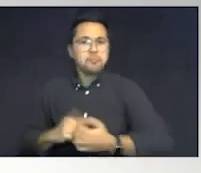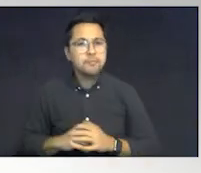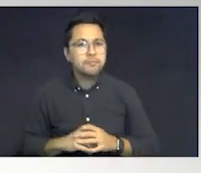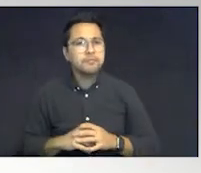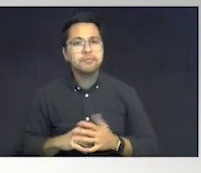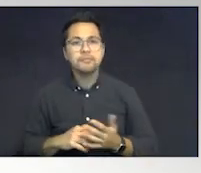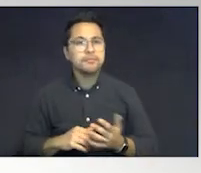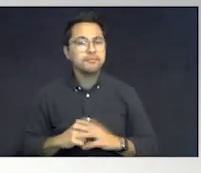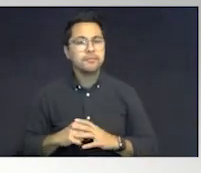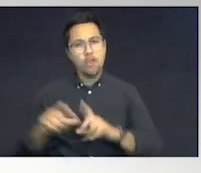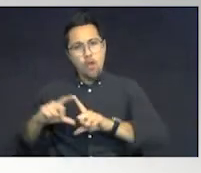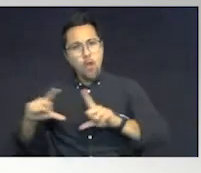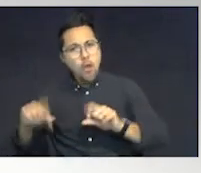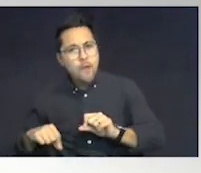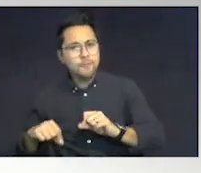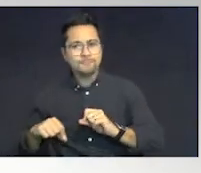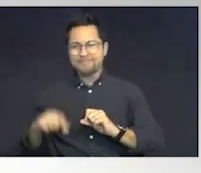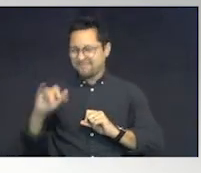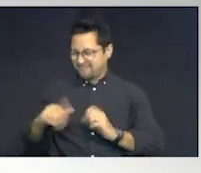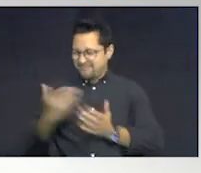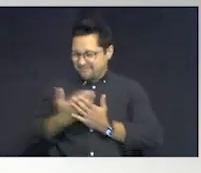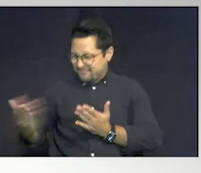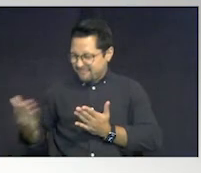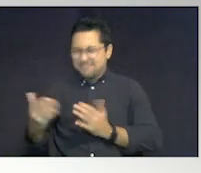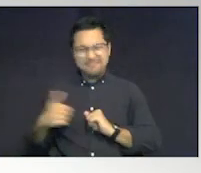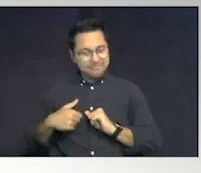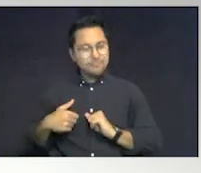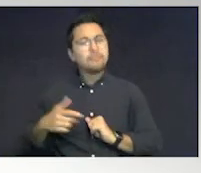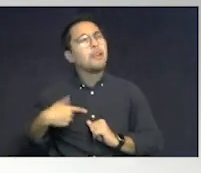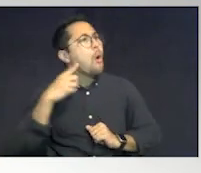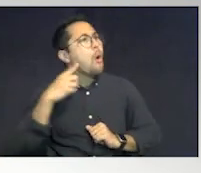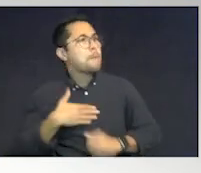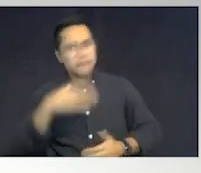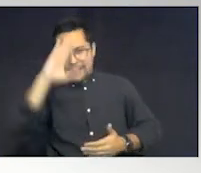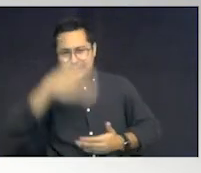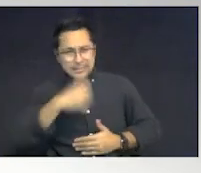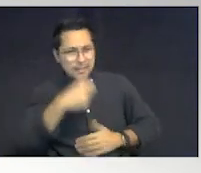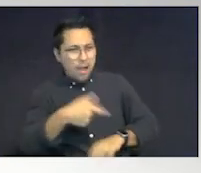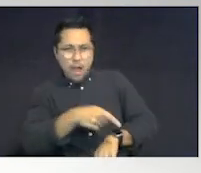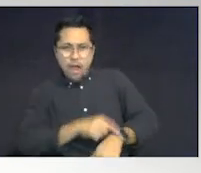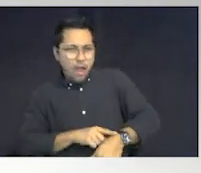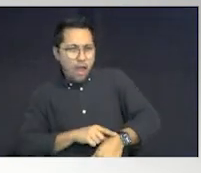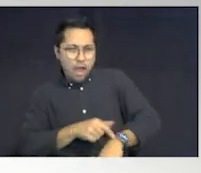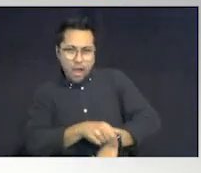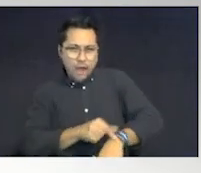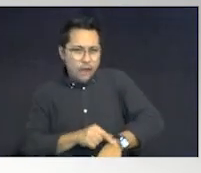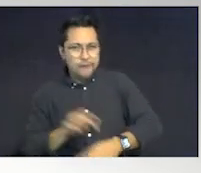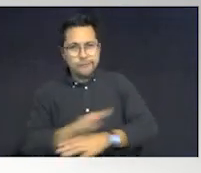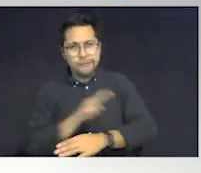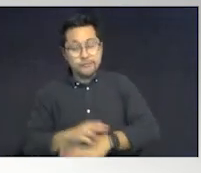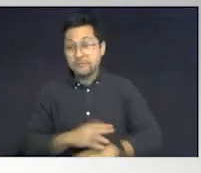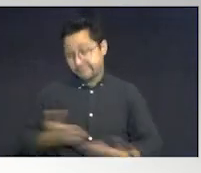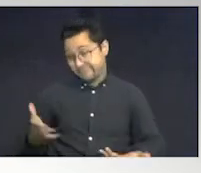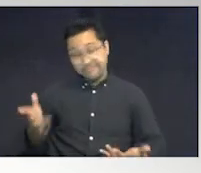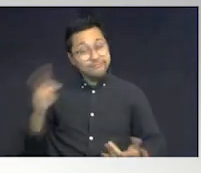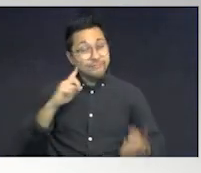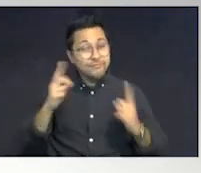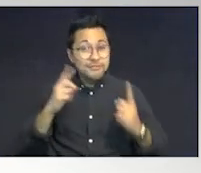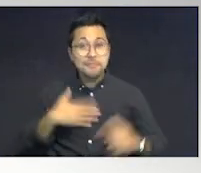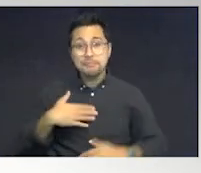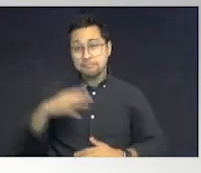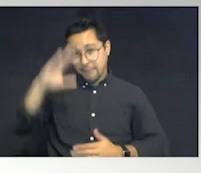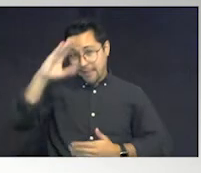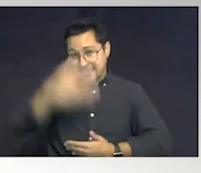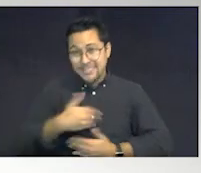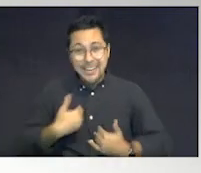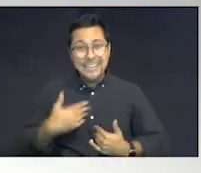Ribbons. These are things I hear, oh, my son won't wear anything. Okay? I had it. My son had 96